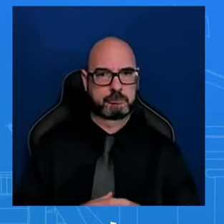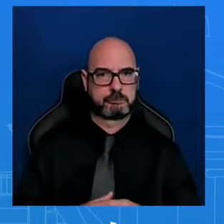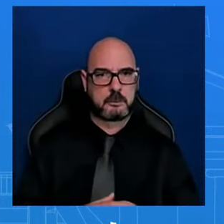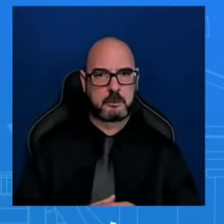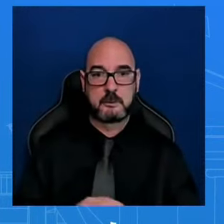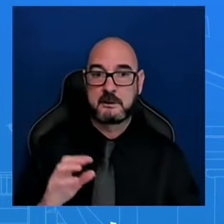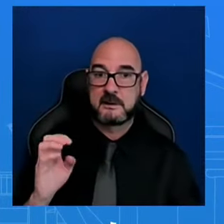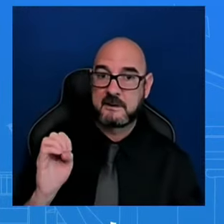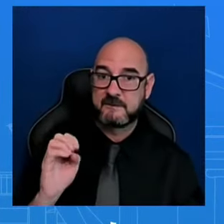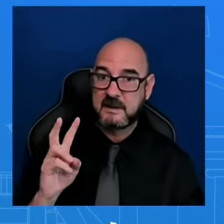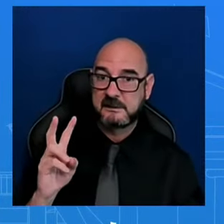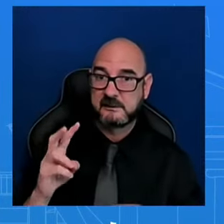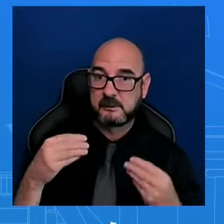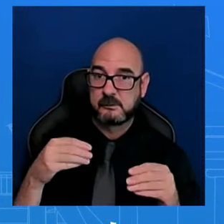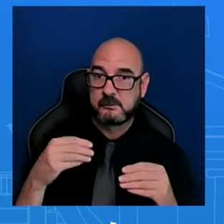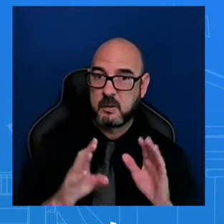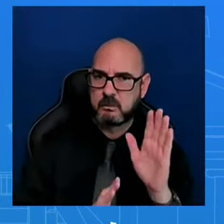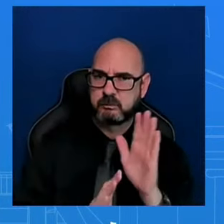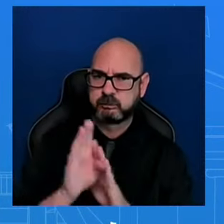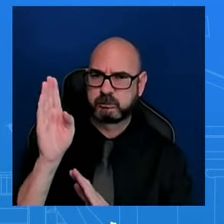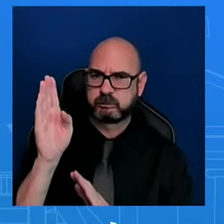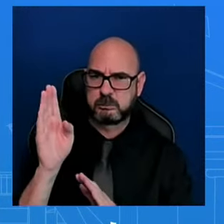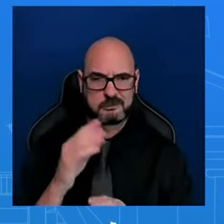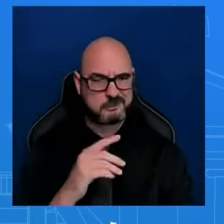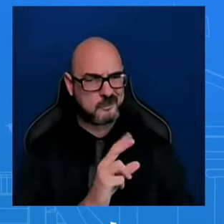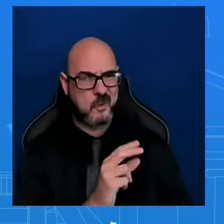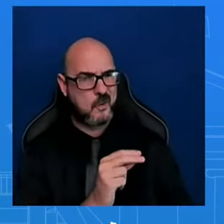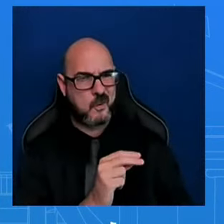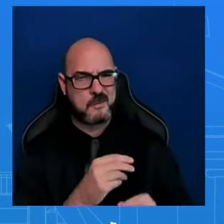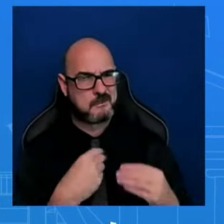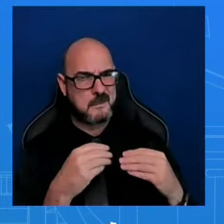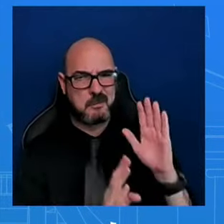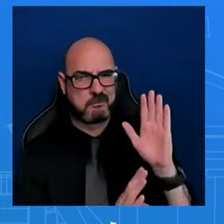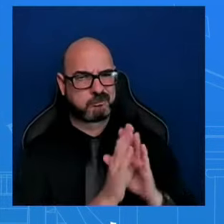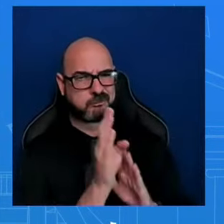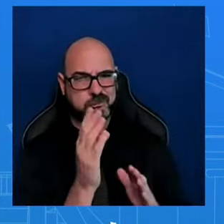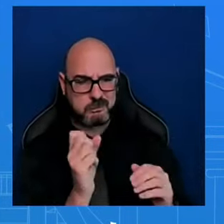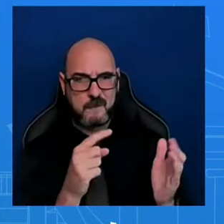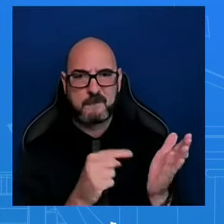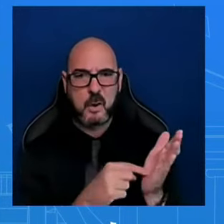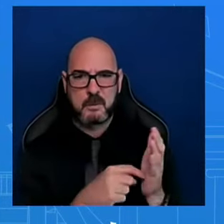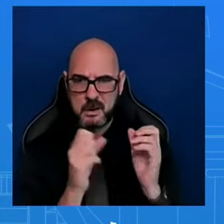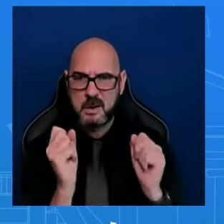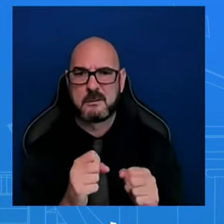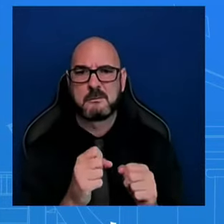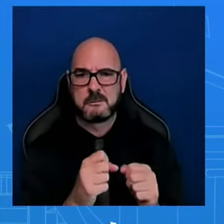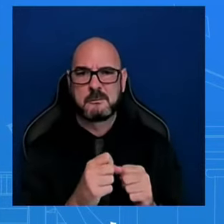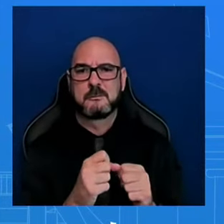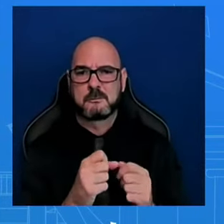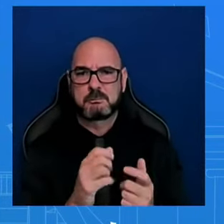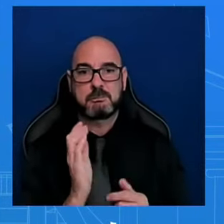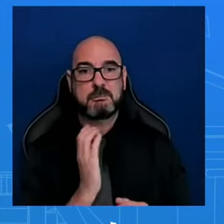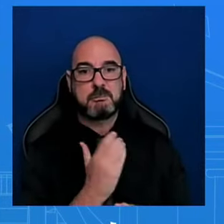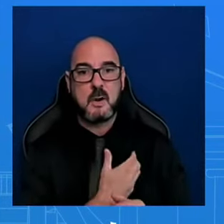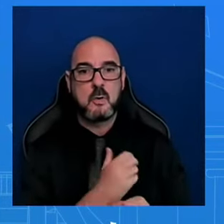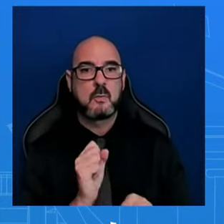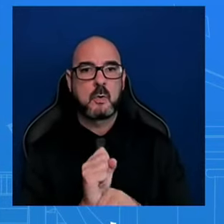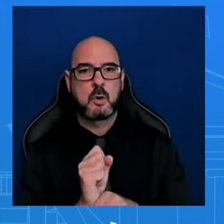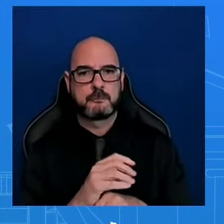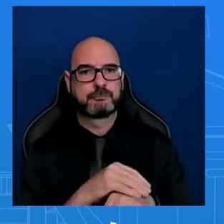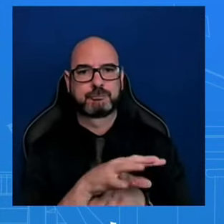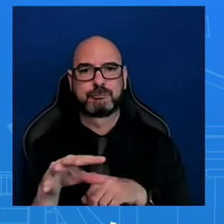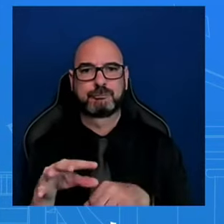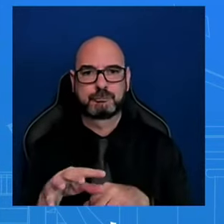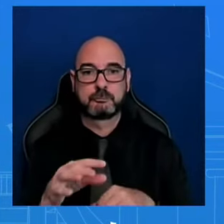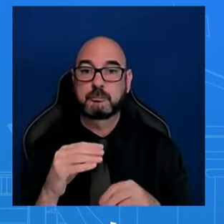EVs are more affordable than ever. And that's because of the work that this administration has done. Last year, EV sales surpassed $1 million for the first time